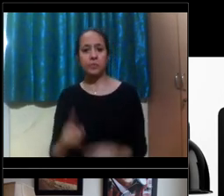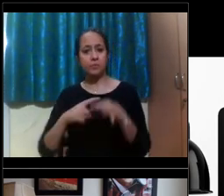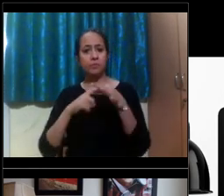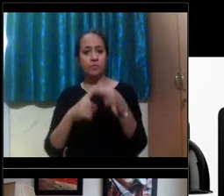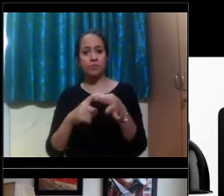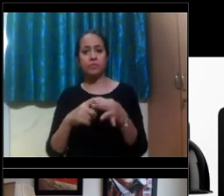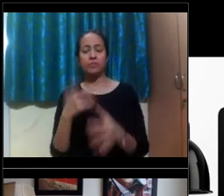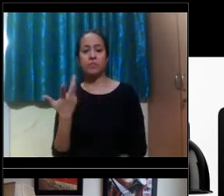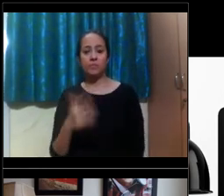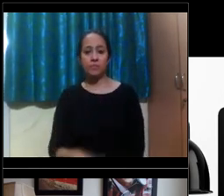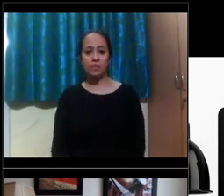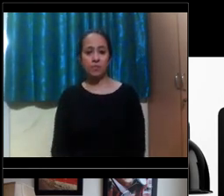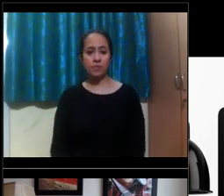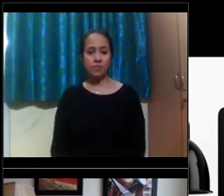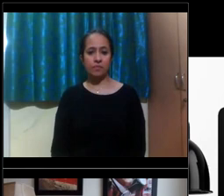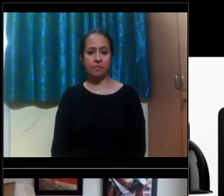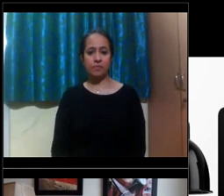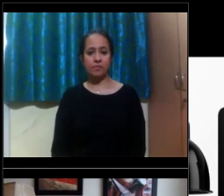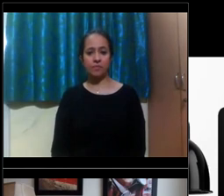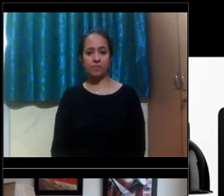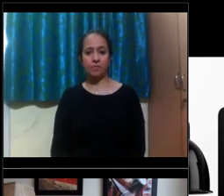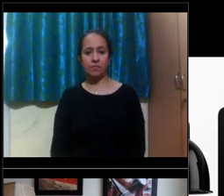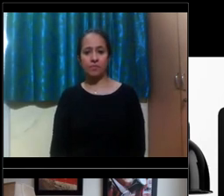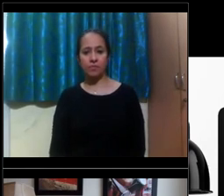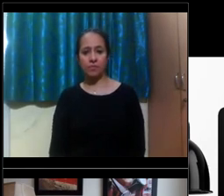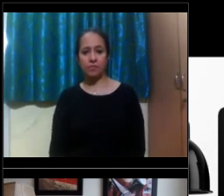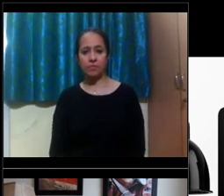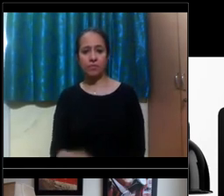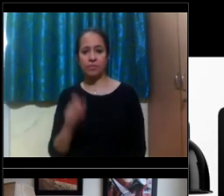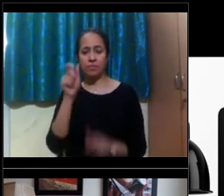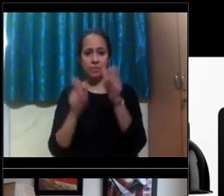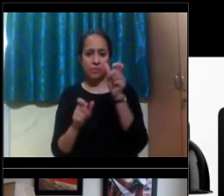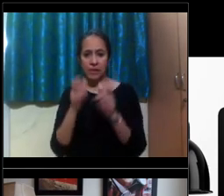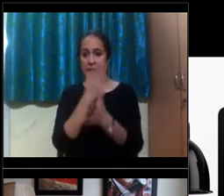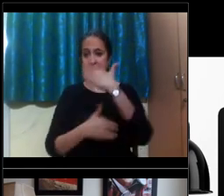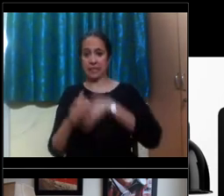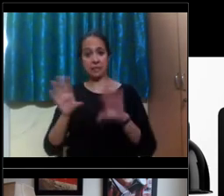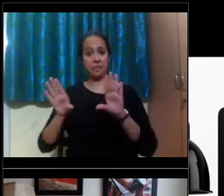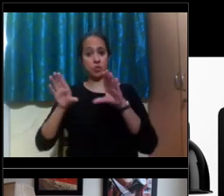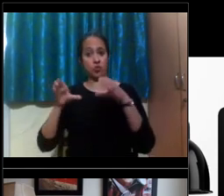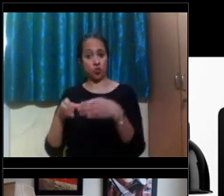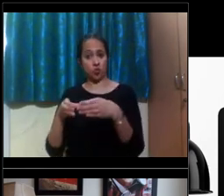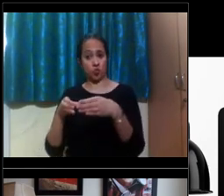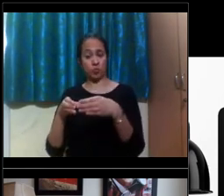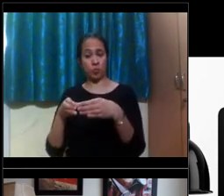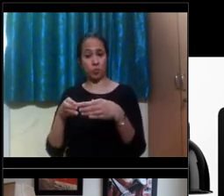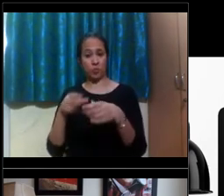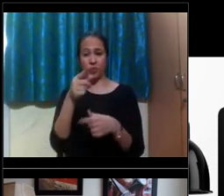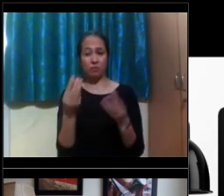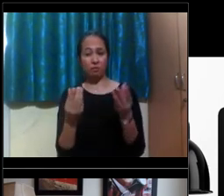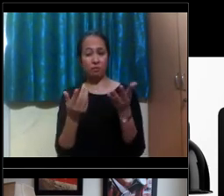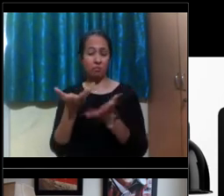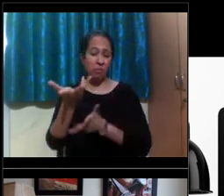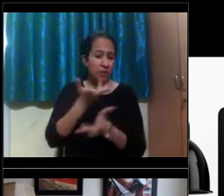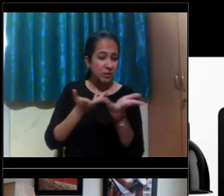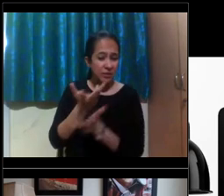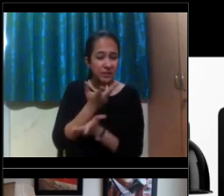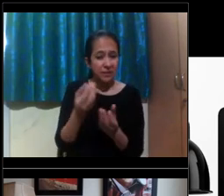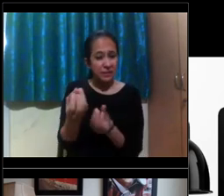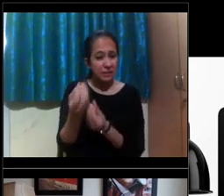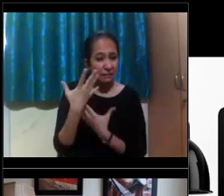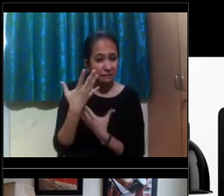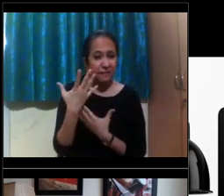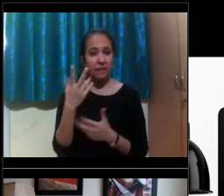is about that the discussion kind of centered around physical ability disabilities. Um, can you talk a little bit about, you know, learning